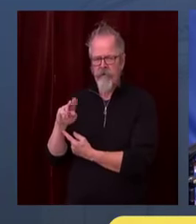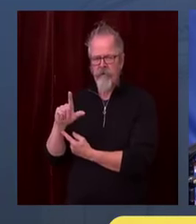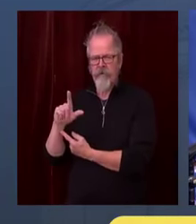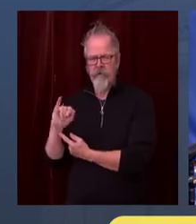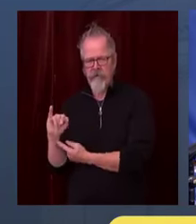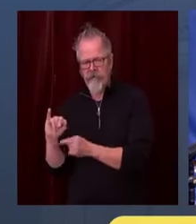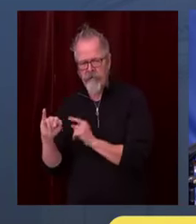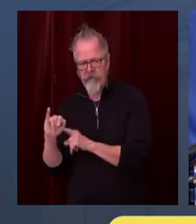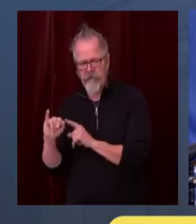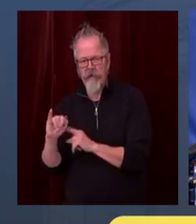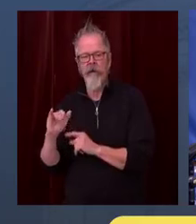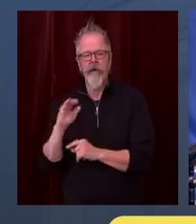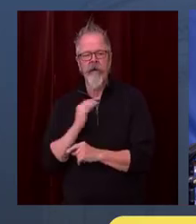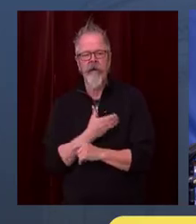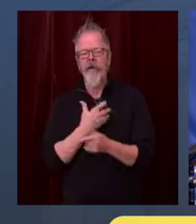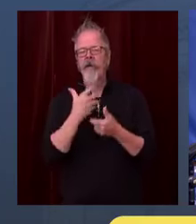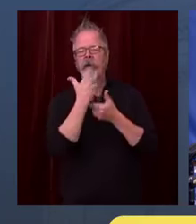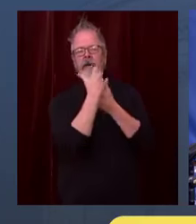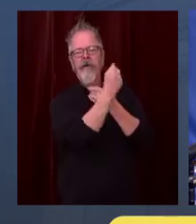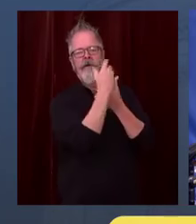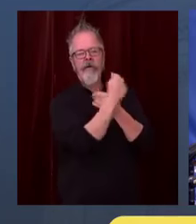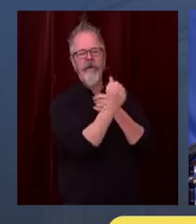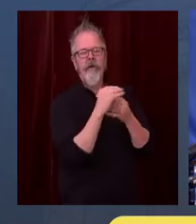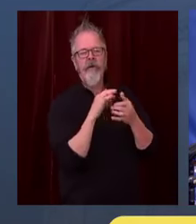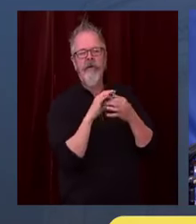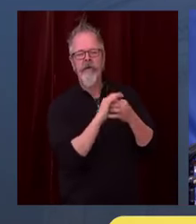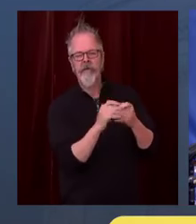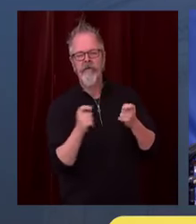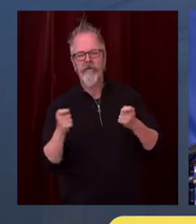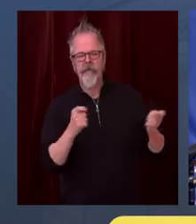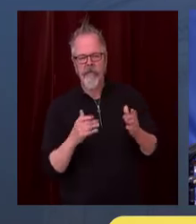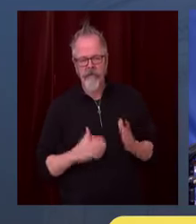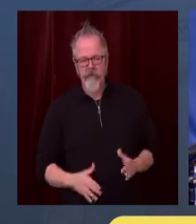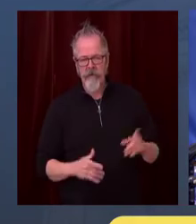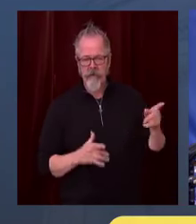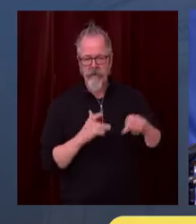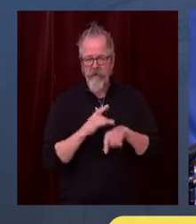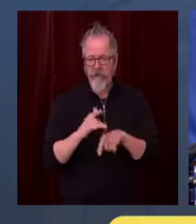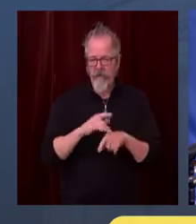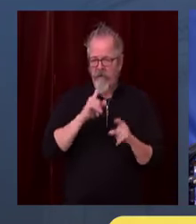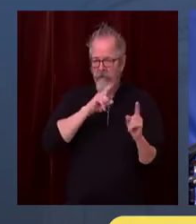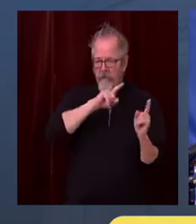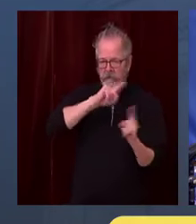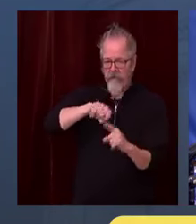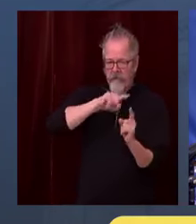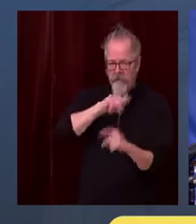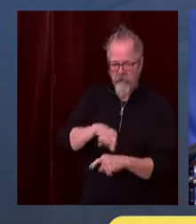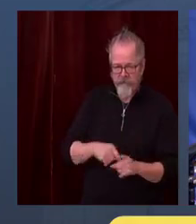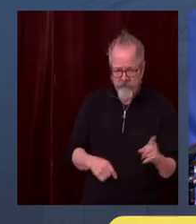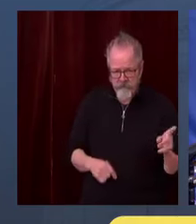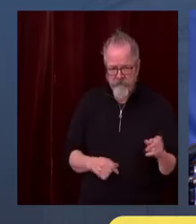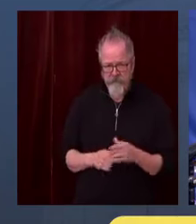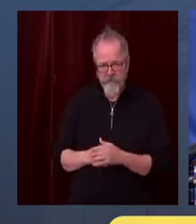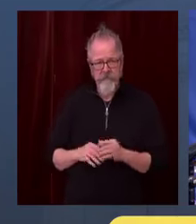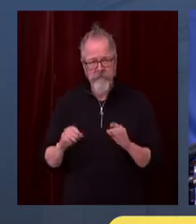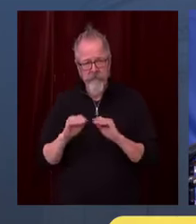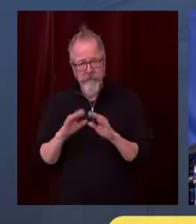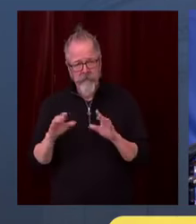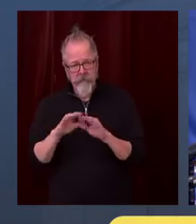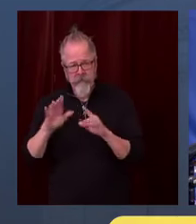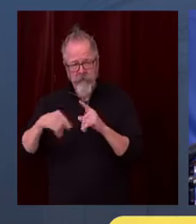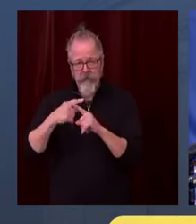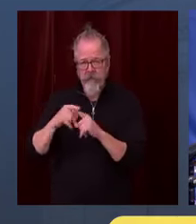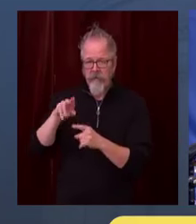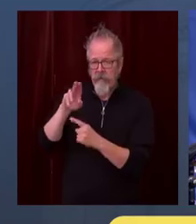Our state unemployment insurance benefits will not run out, not our state portion. I just wanted to clarify that. Go ahead. Go ahead.